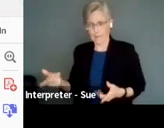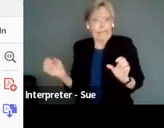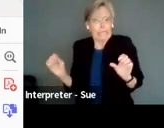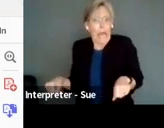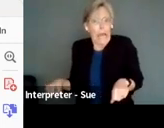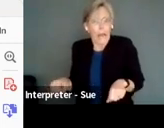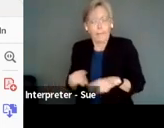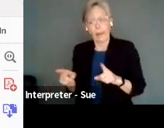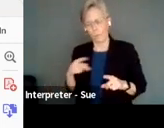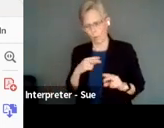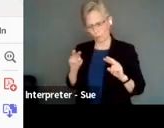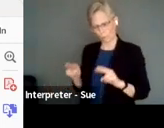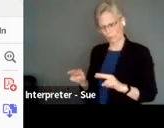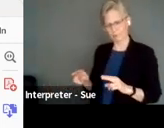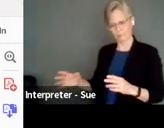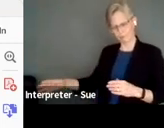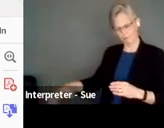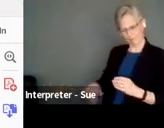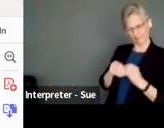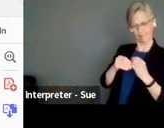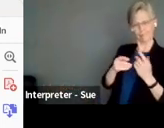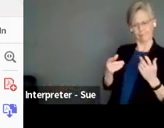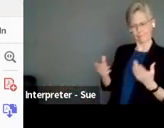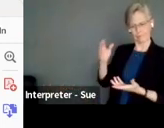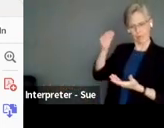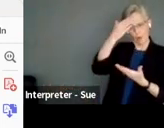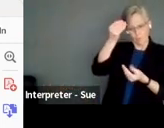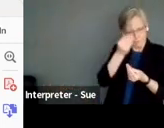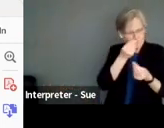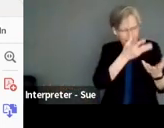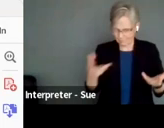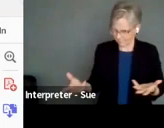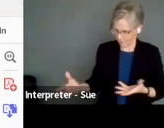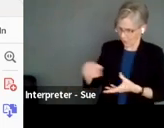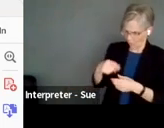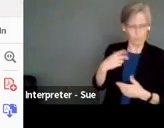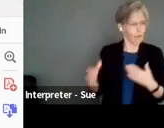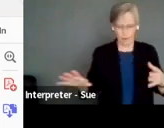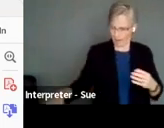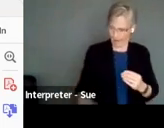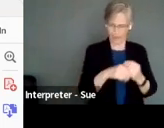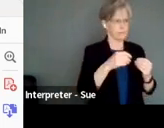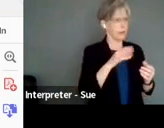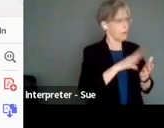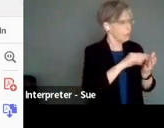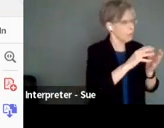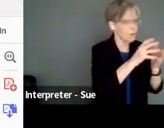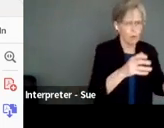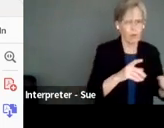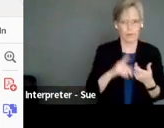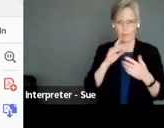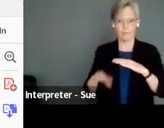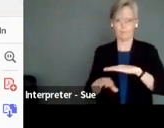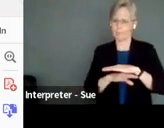bringing a unique aesthetic, we're bringing a unique body of knowledge to you when you are inclusive of us. And there's the fundamental principle